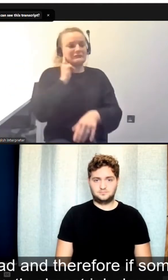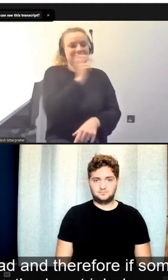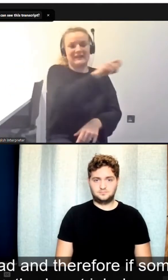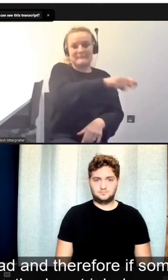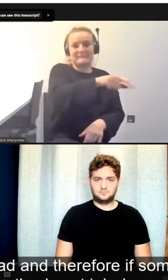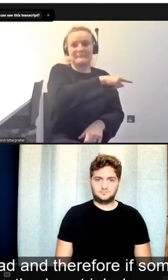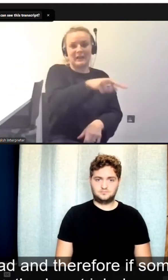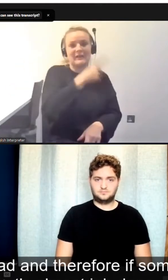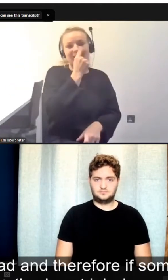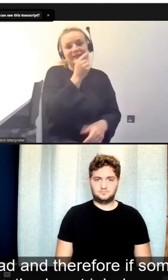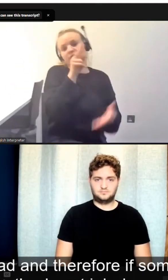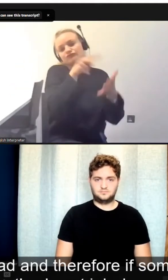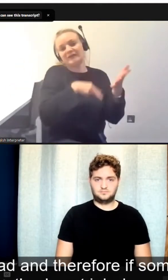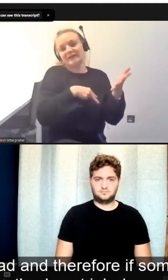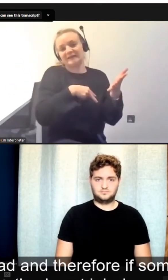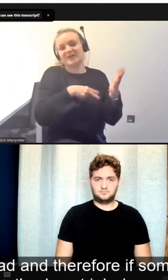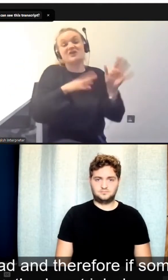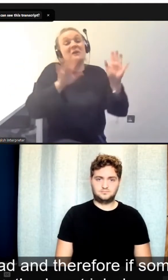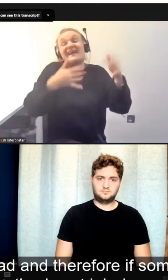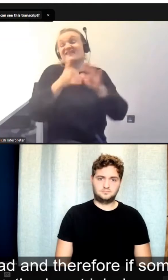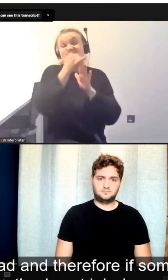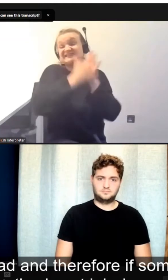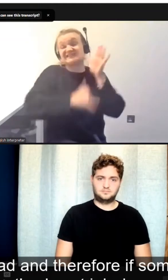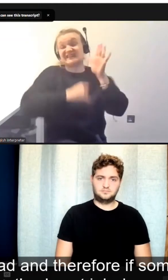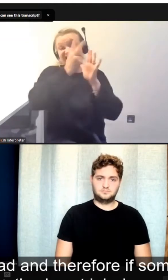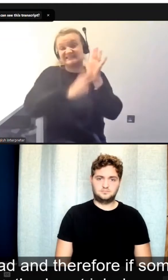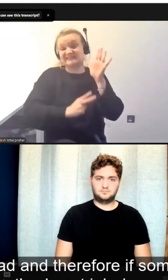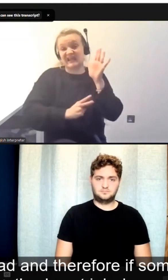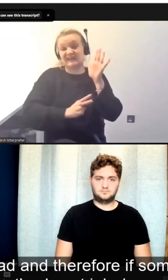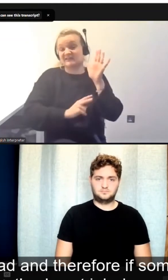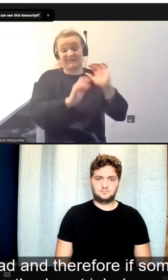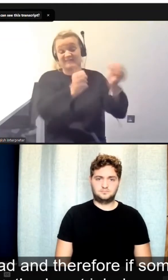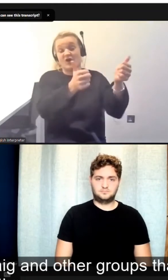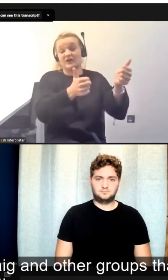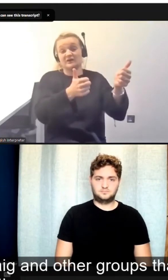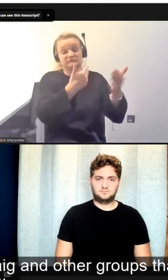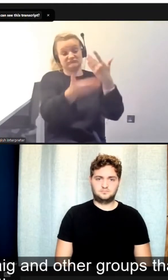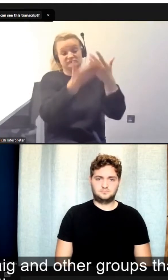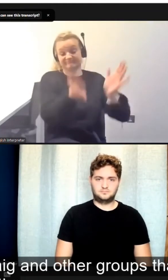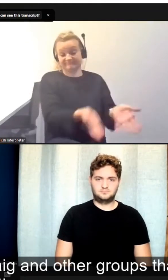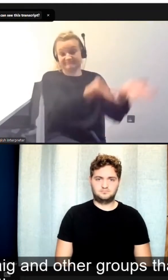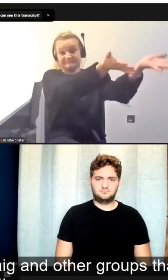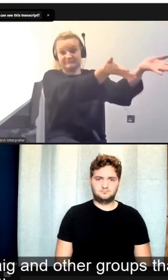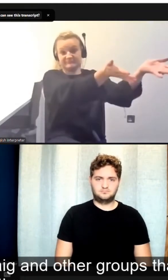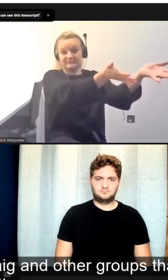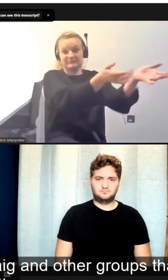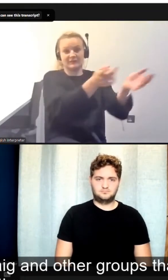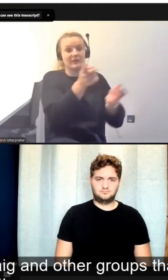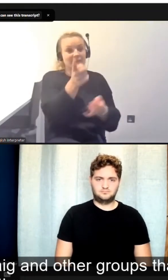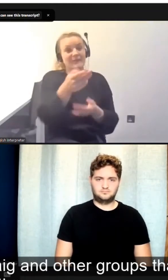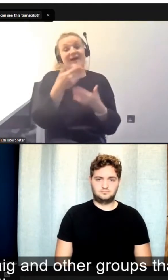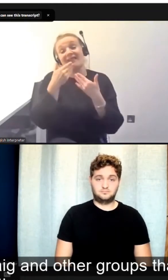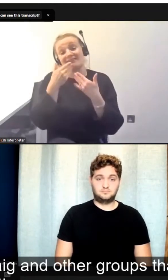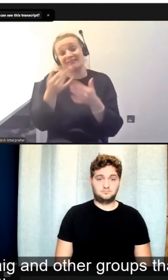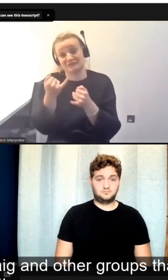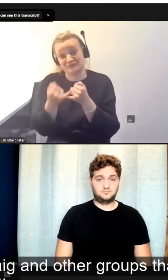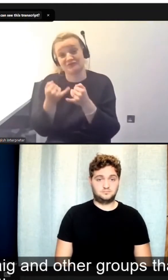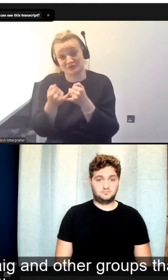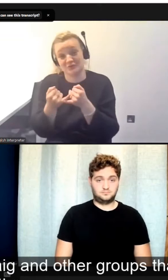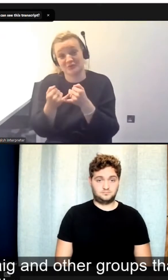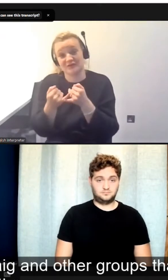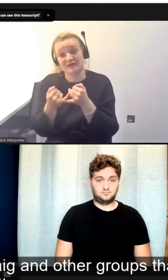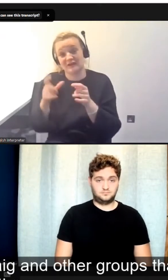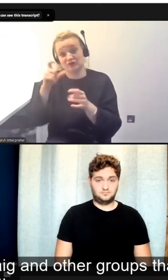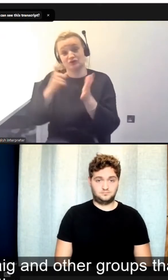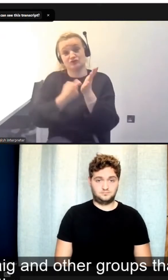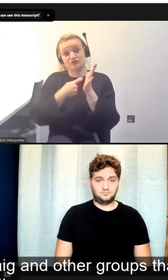And therefore, if something's in text format, well, you know, that's almost job done. And what, thanks to Stuart, thanks to Craig